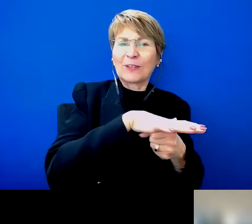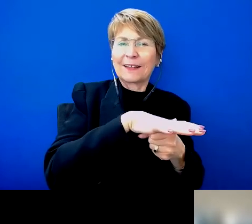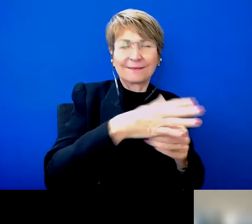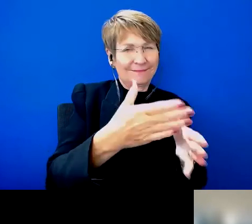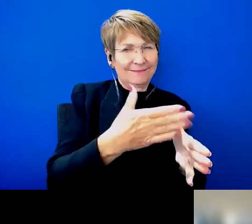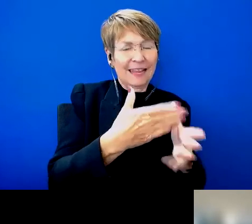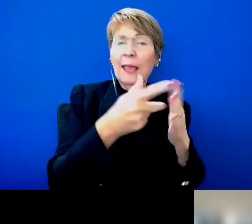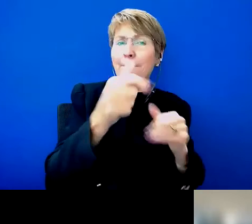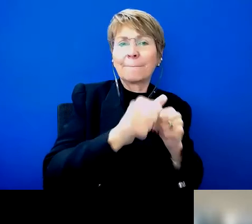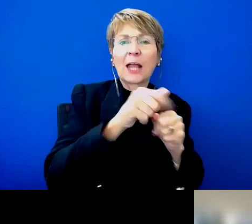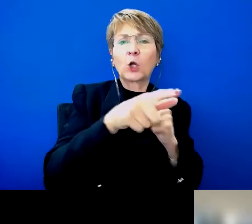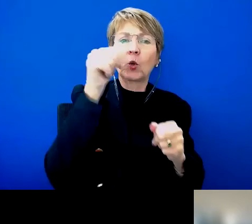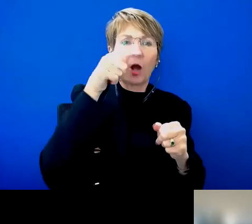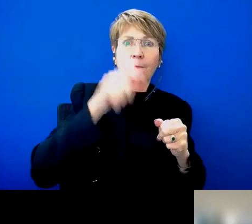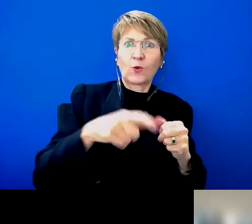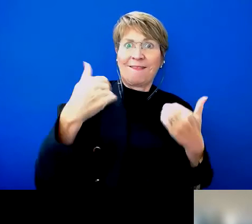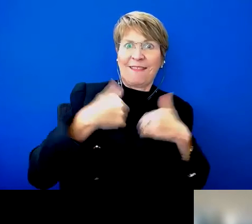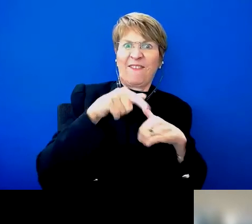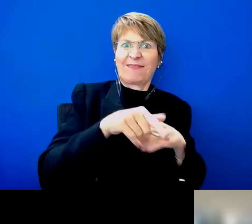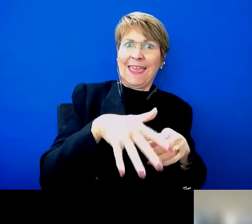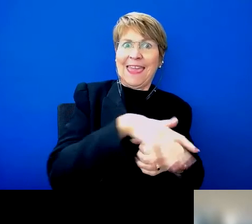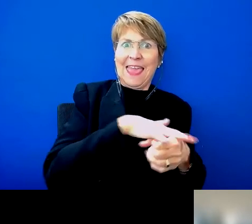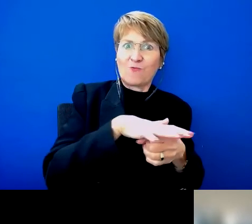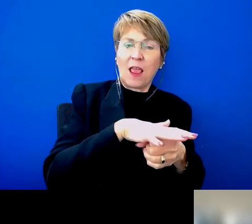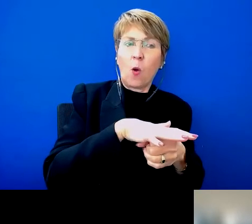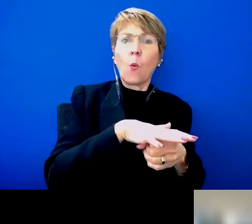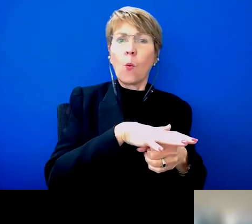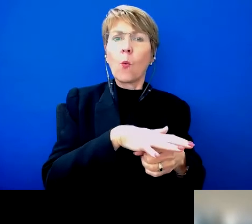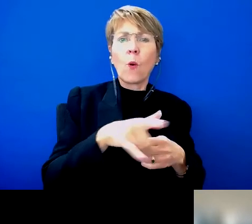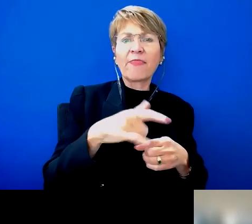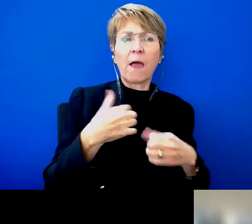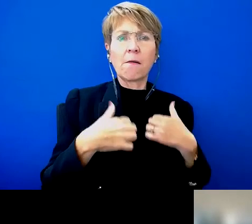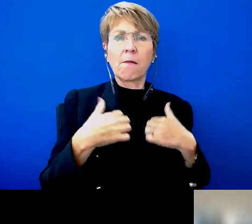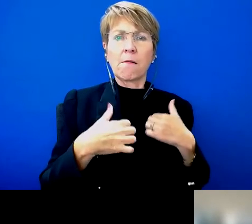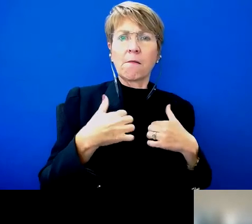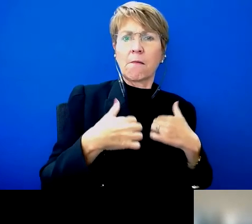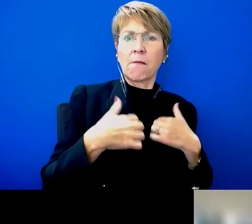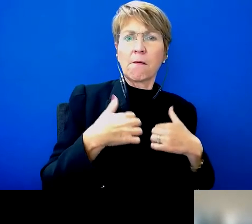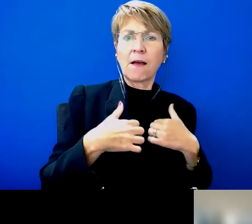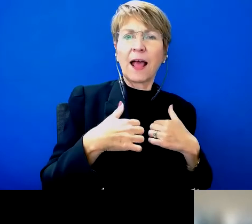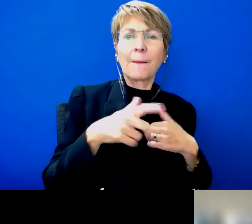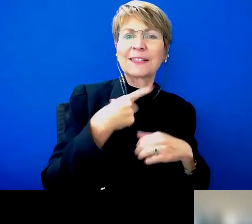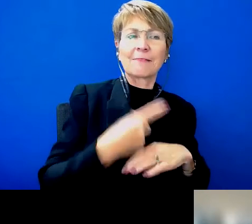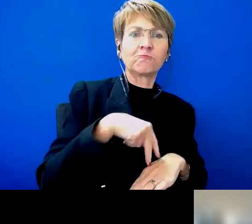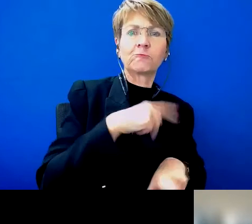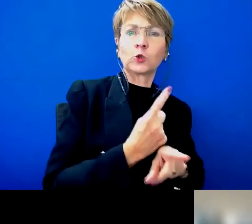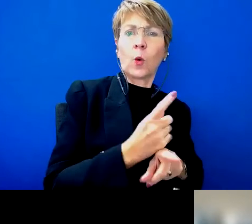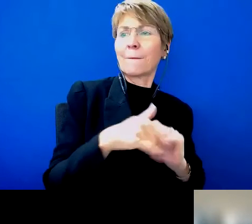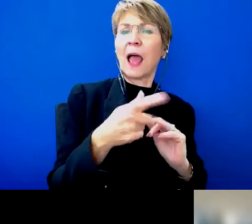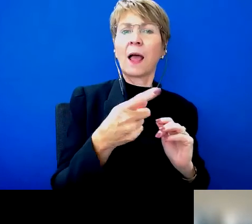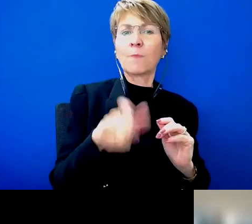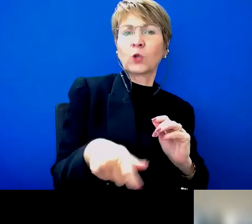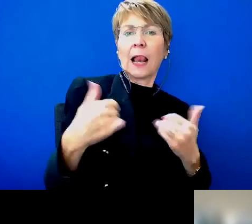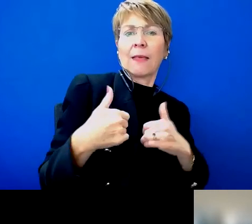electorate who has been affected by the issue, that's always going to cut through the most with that individual who's standing for election. So, that would be my